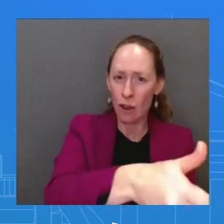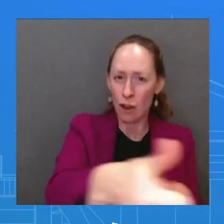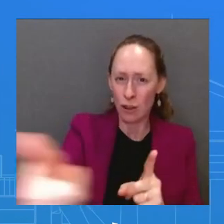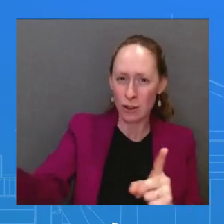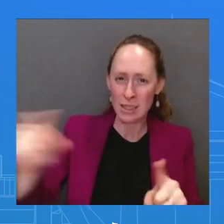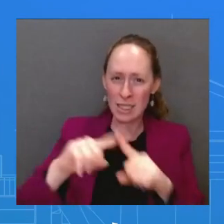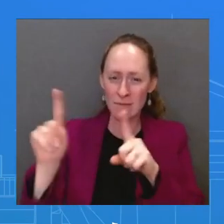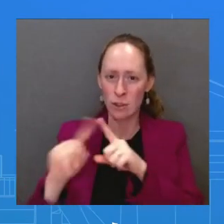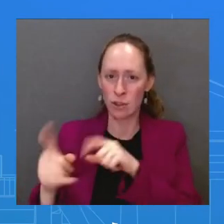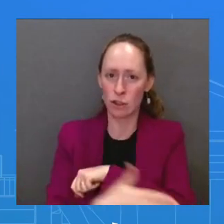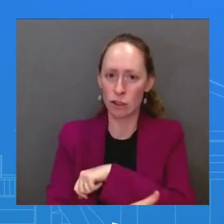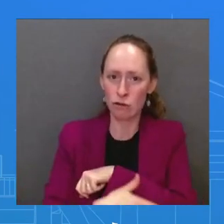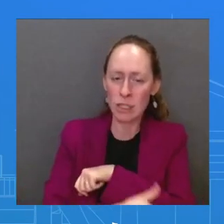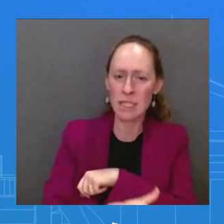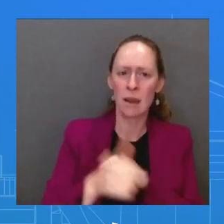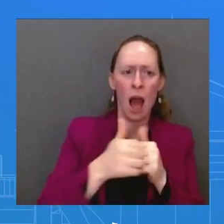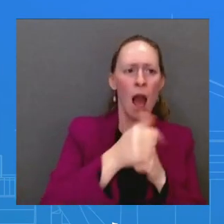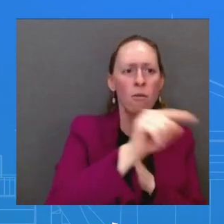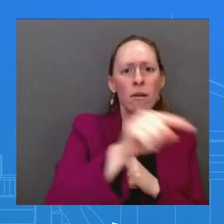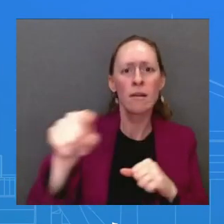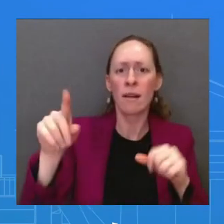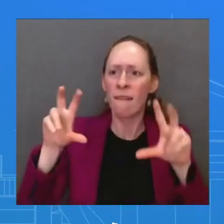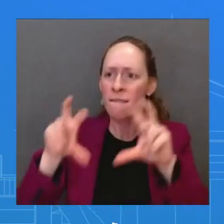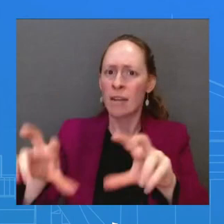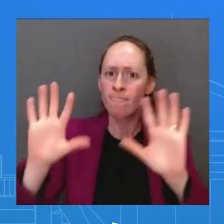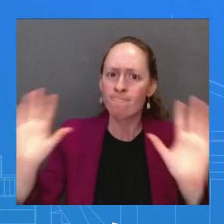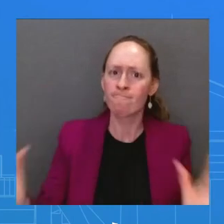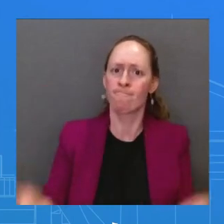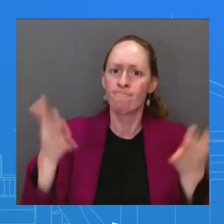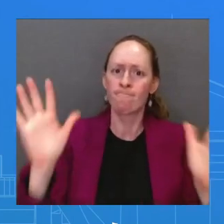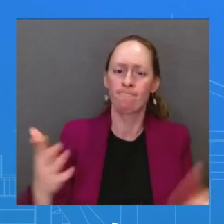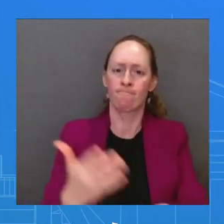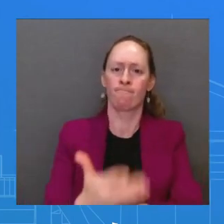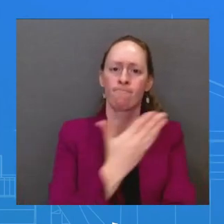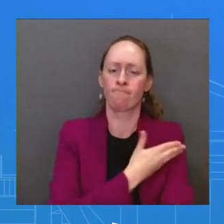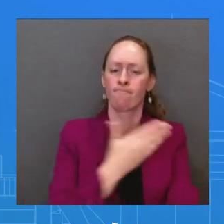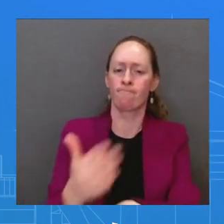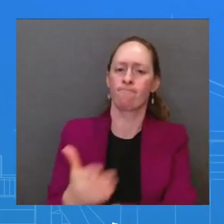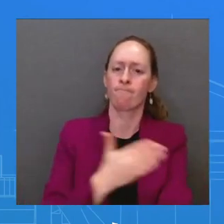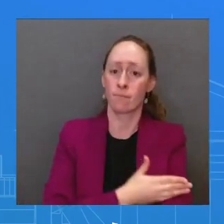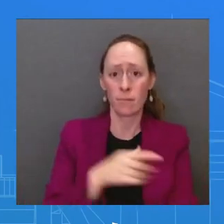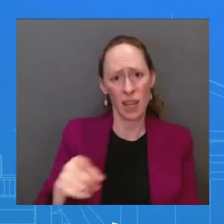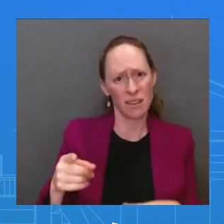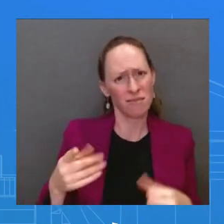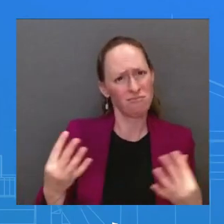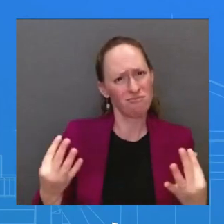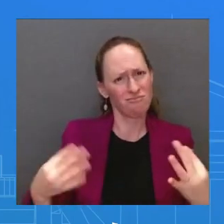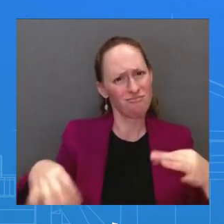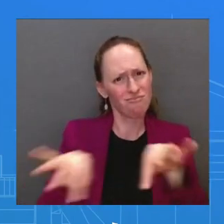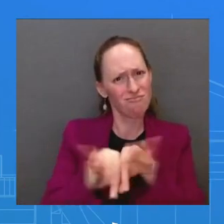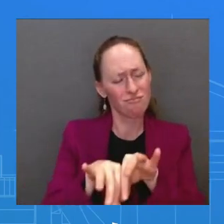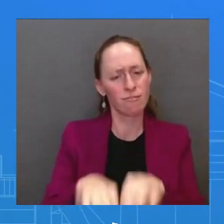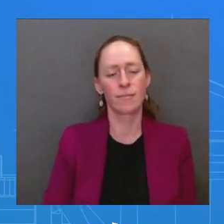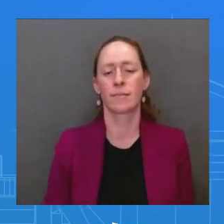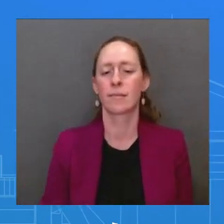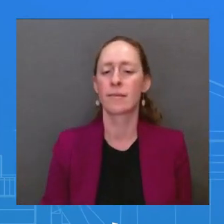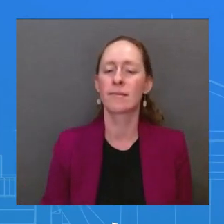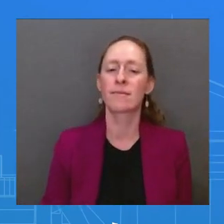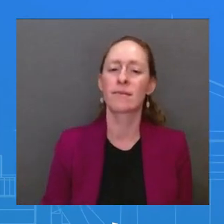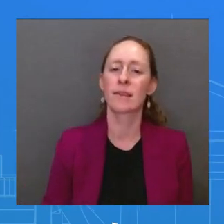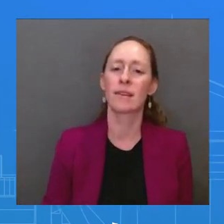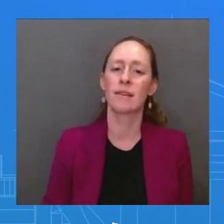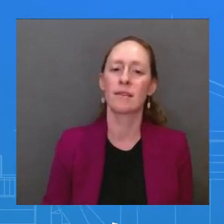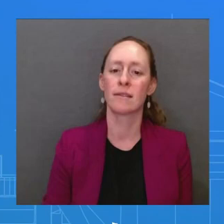And that's one of our main focuses heading into the G20, delivering on an agenda of fundamentally reshaping and scaling up the